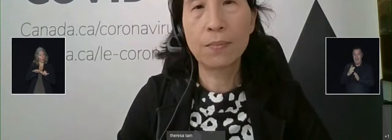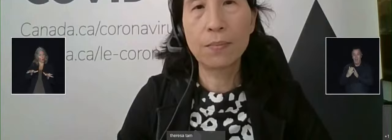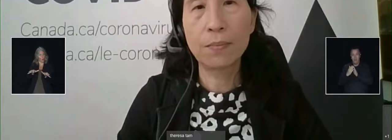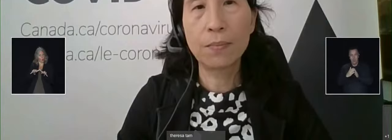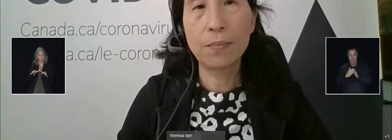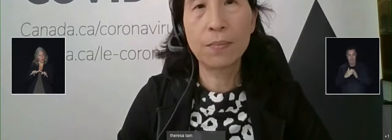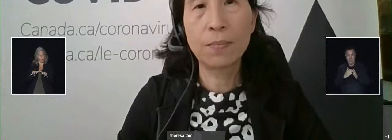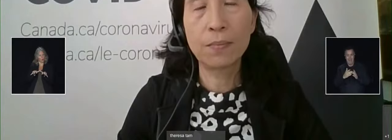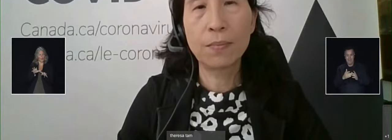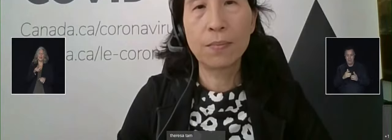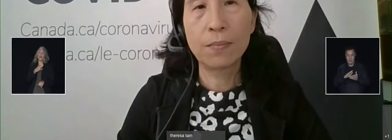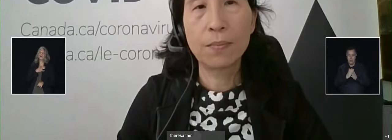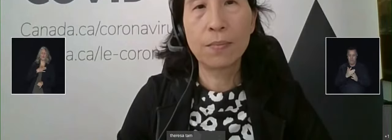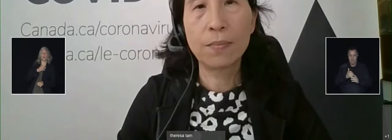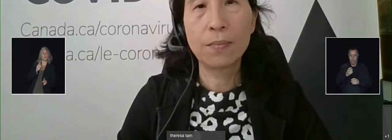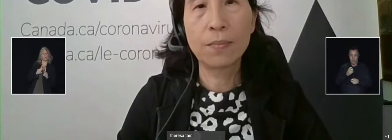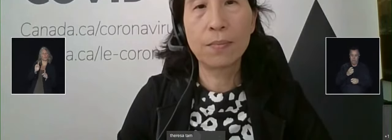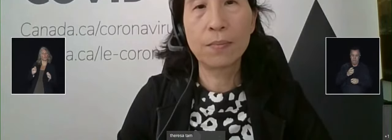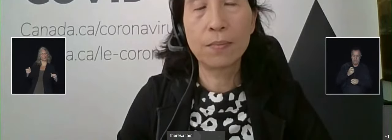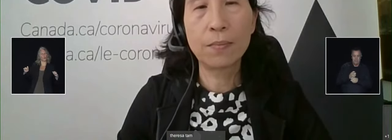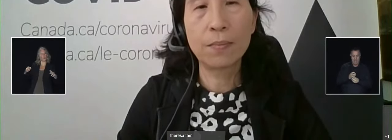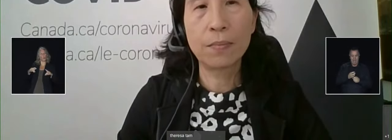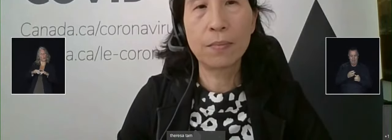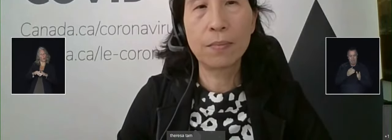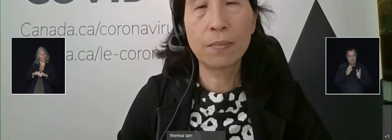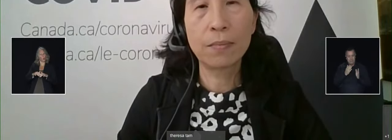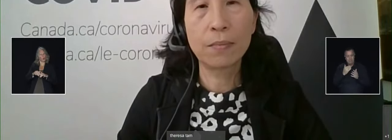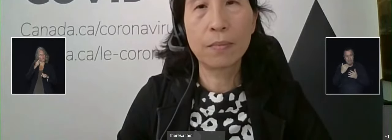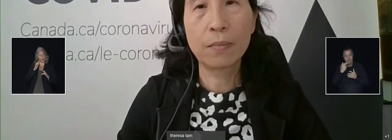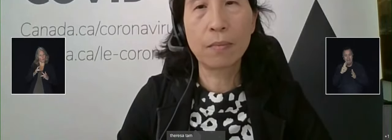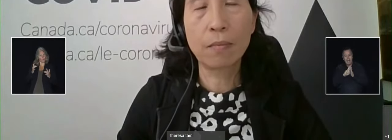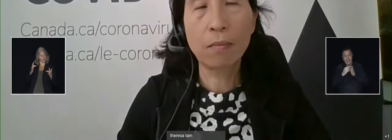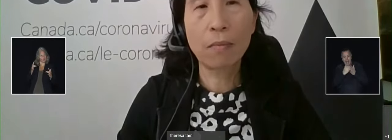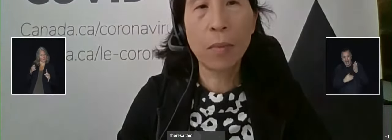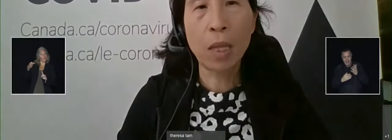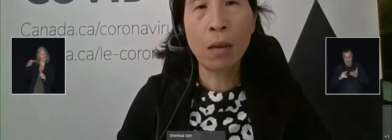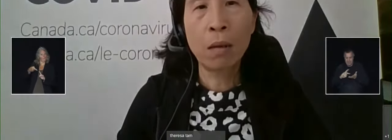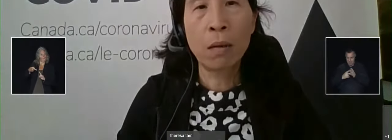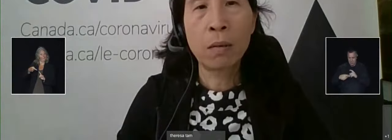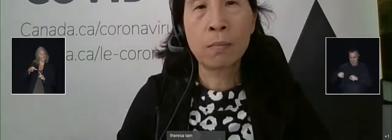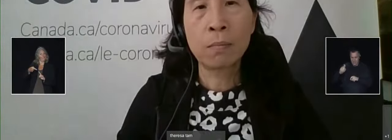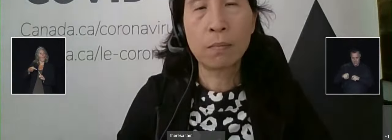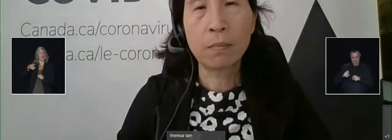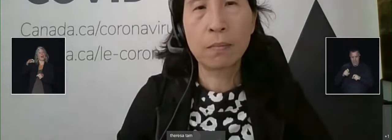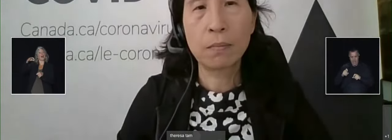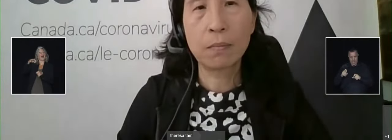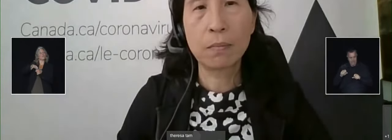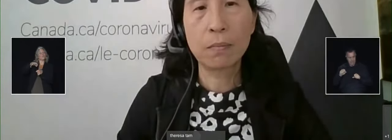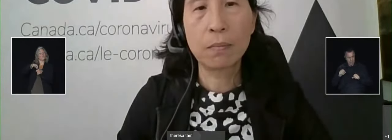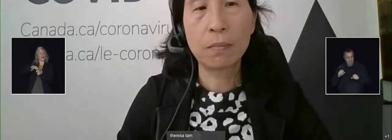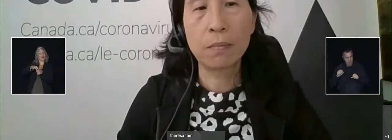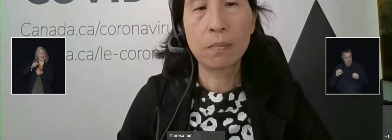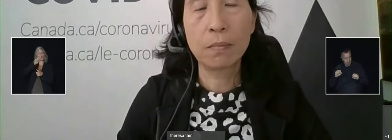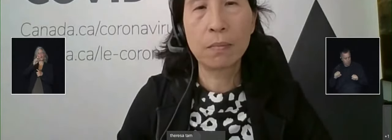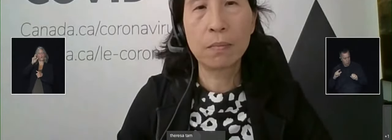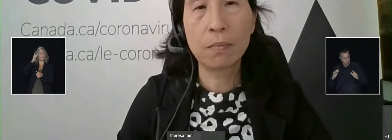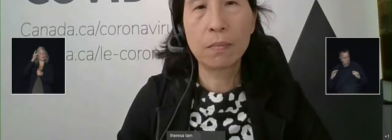time for group events? And more specifically, should people be gathering in the groups we are seeing during the leaders' campaign stop?